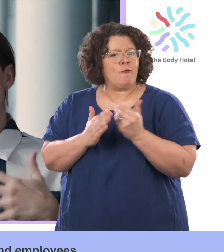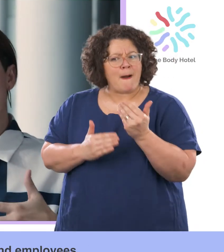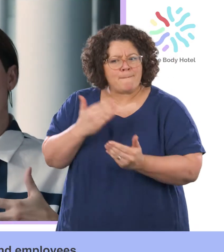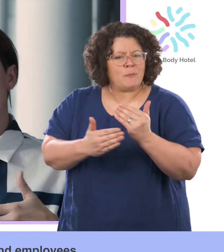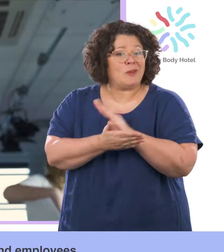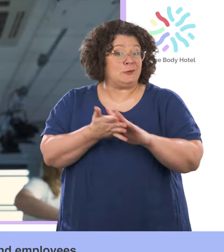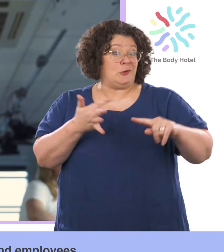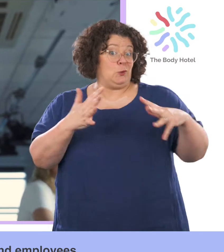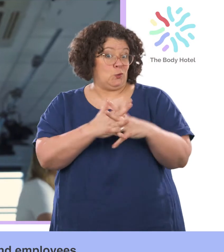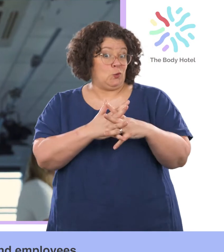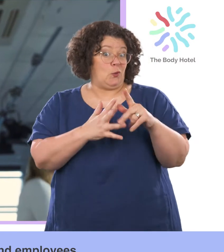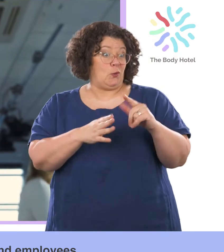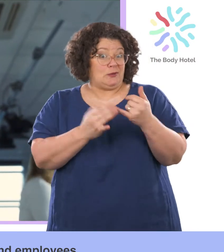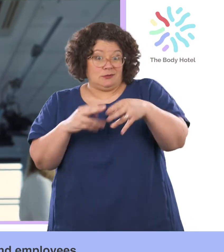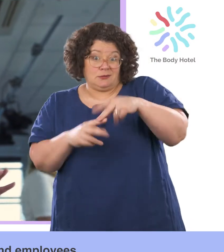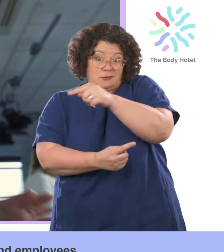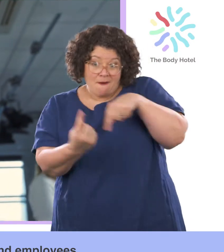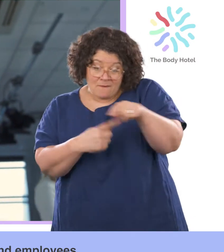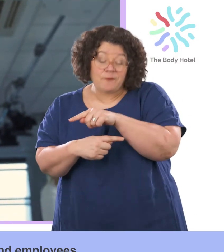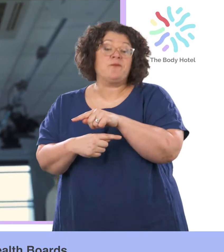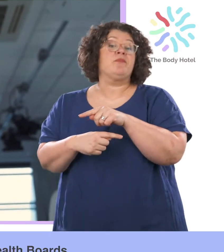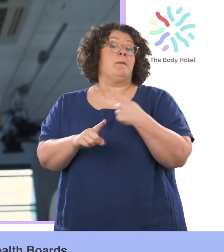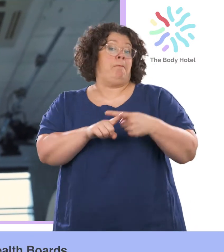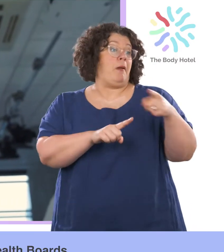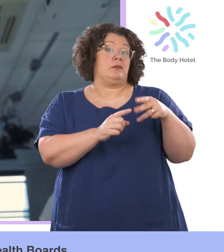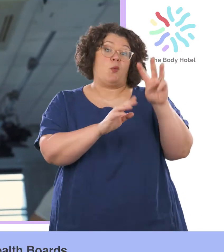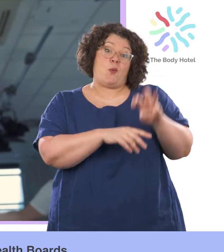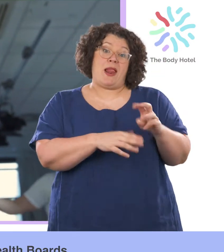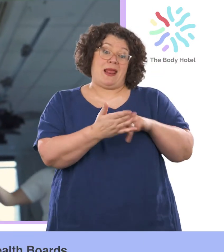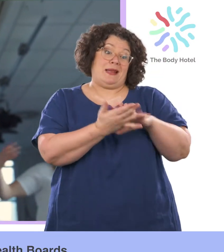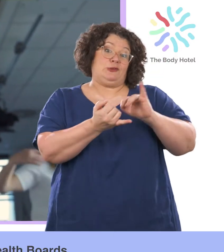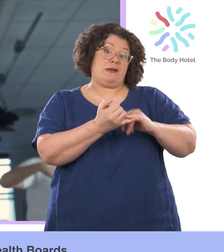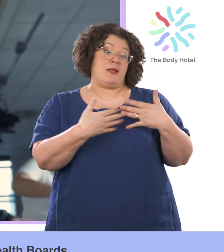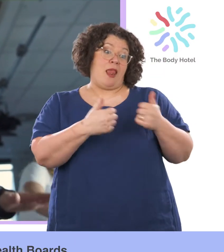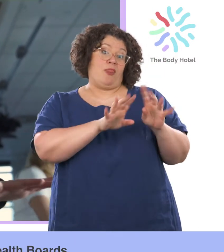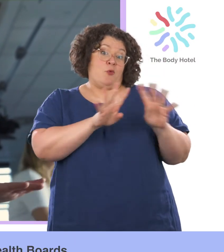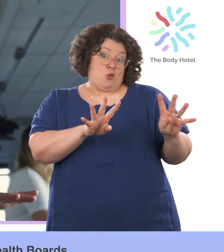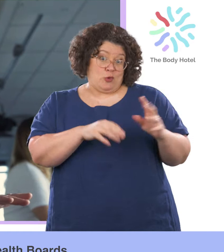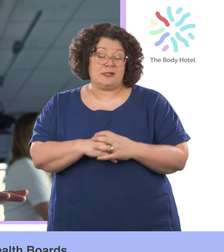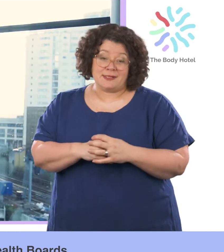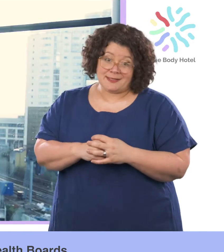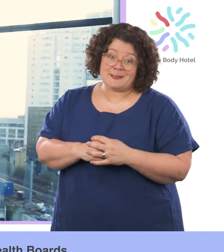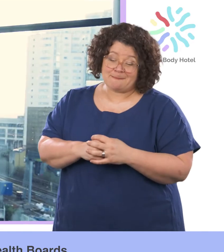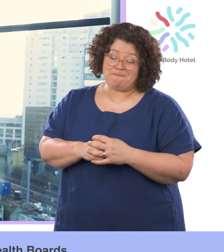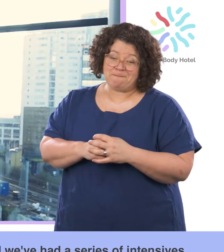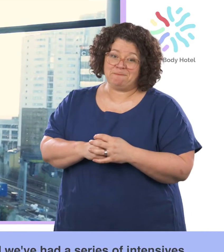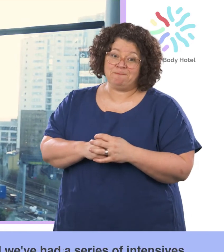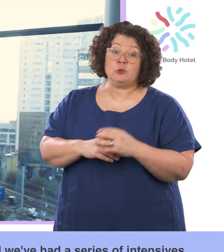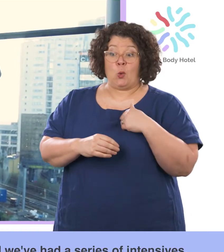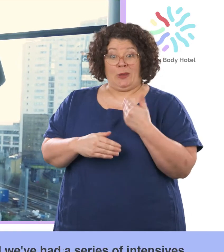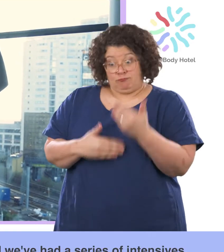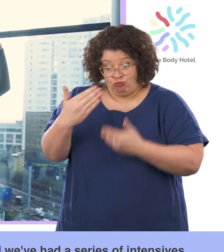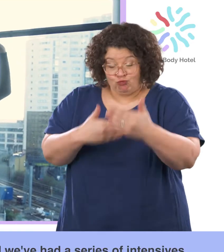with HEIW employees and employees from the Wales NHS health boards so